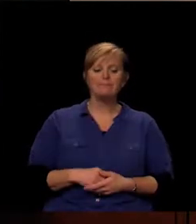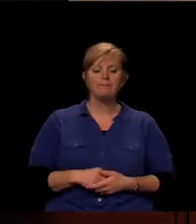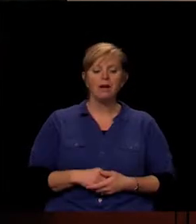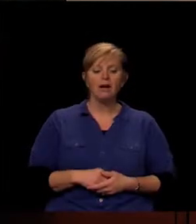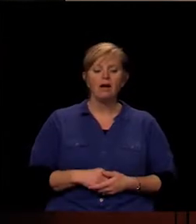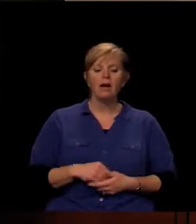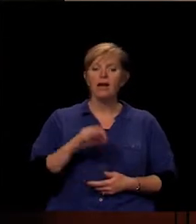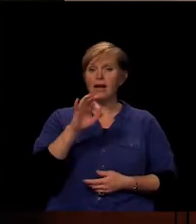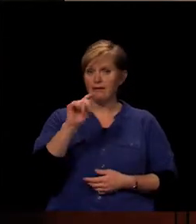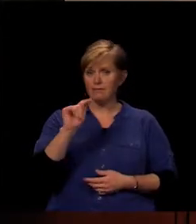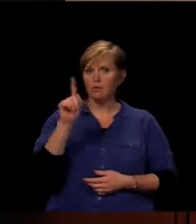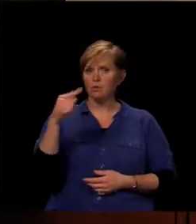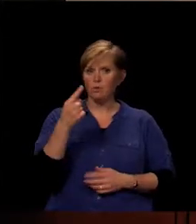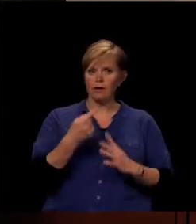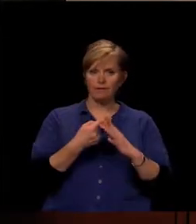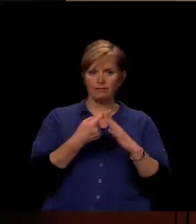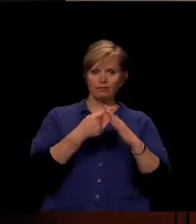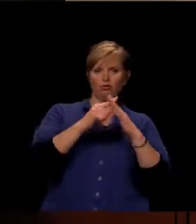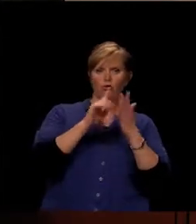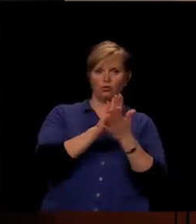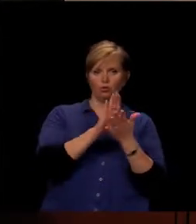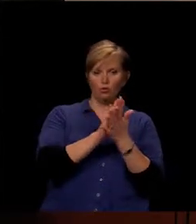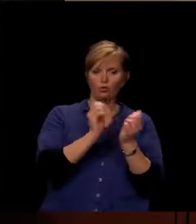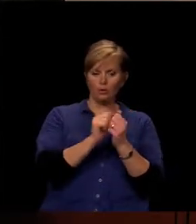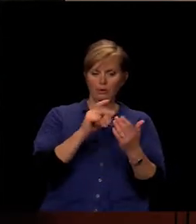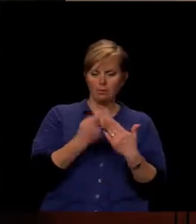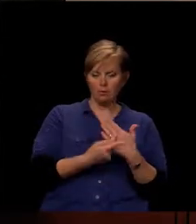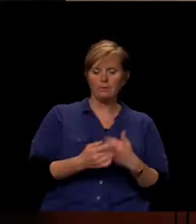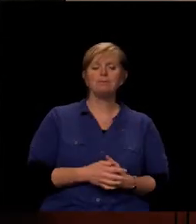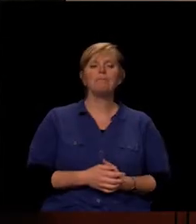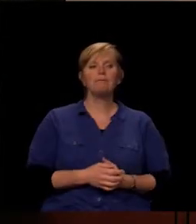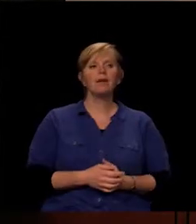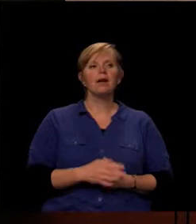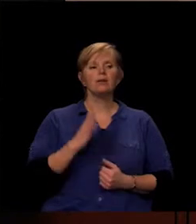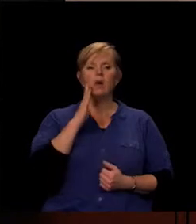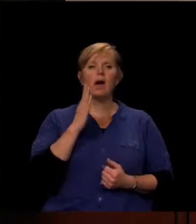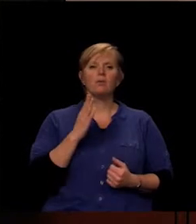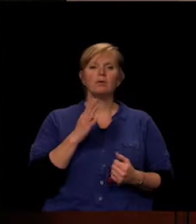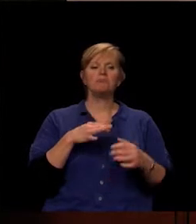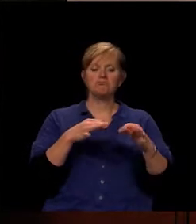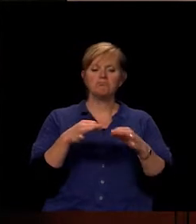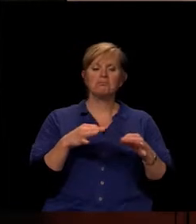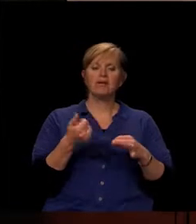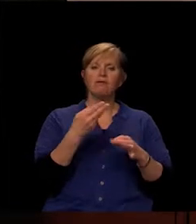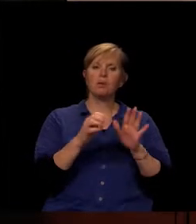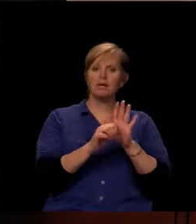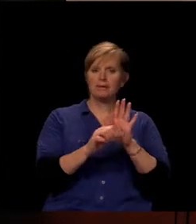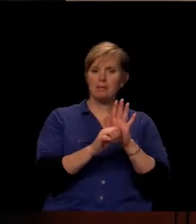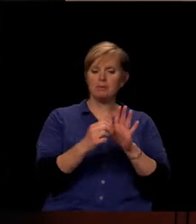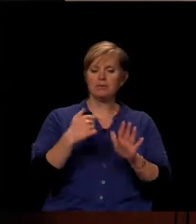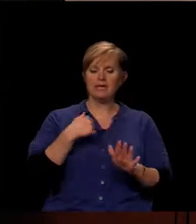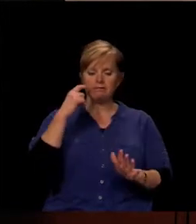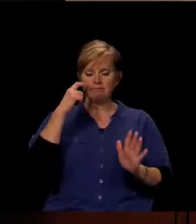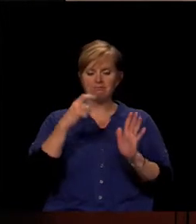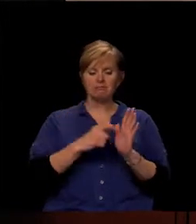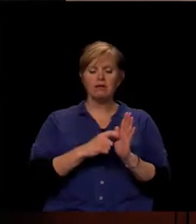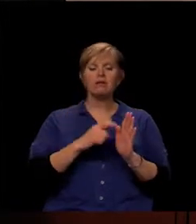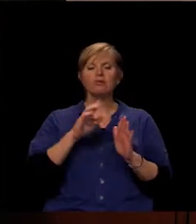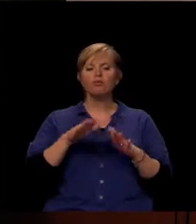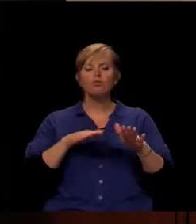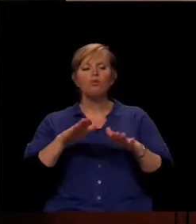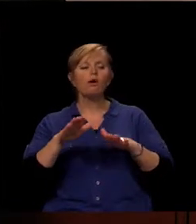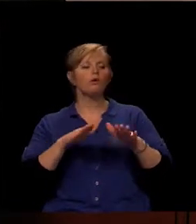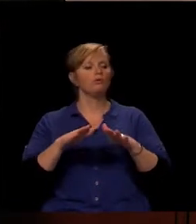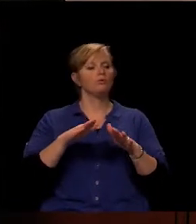I'm just going to just quickly go through some examples of some things that I've been able to see through walkthroughs in the building and actually